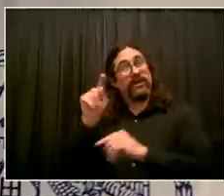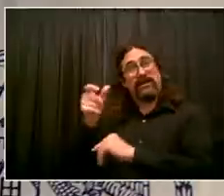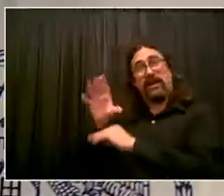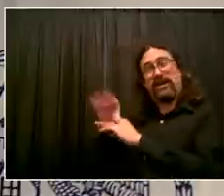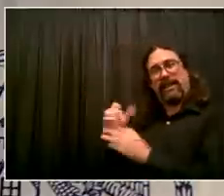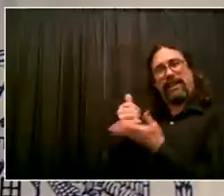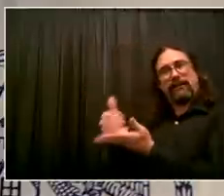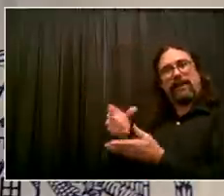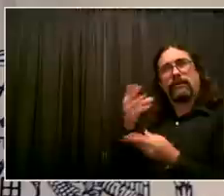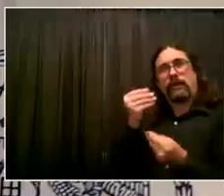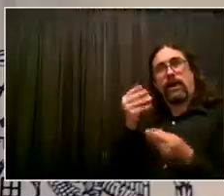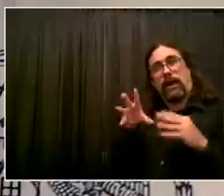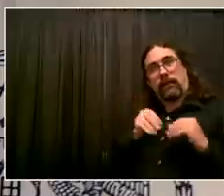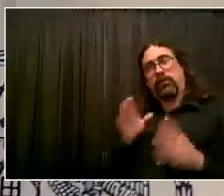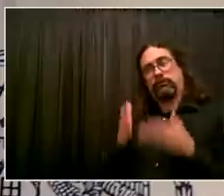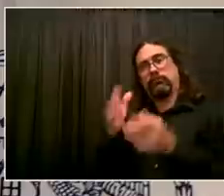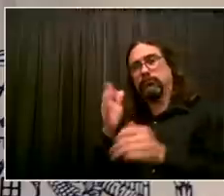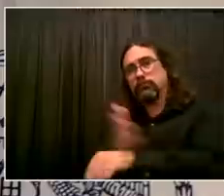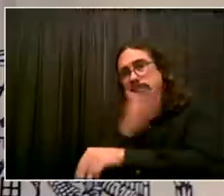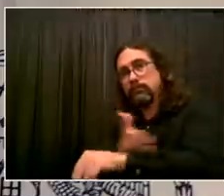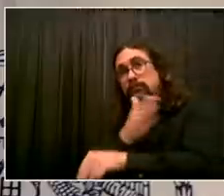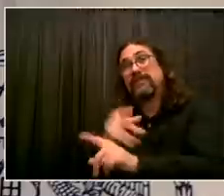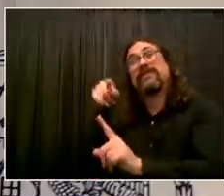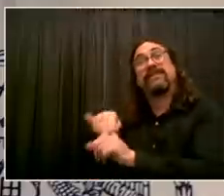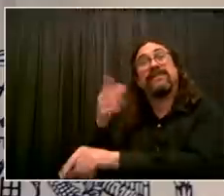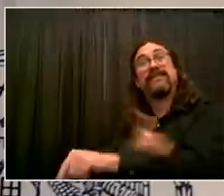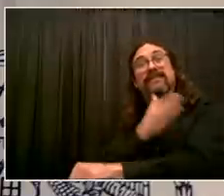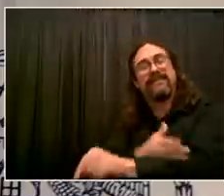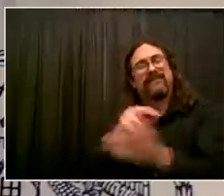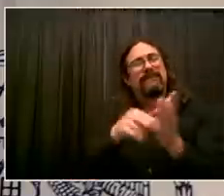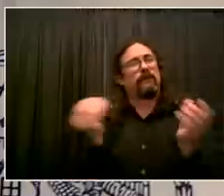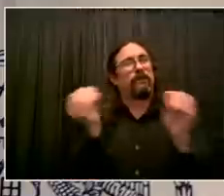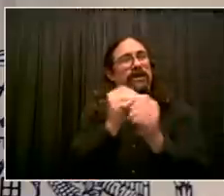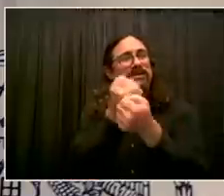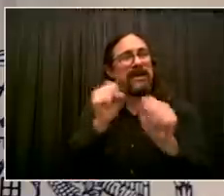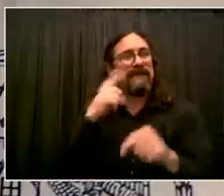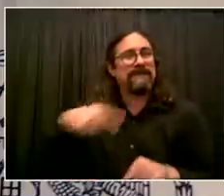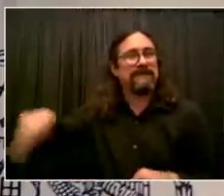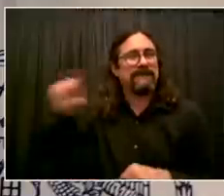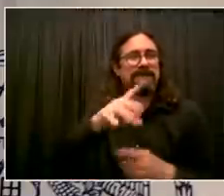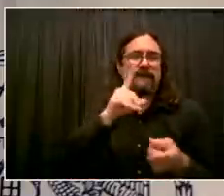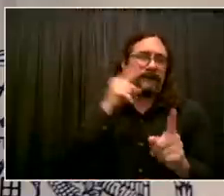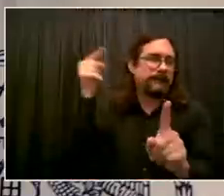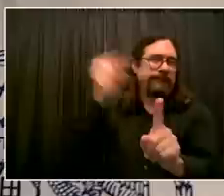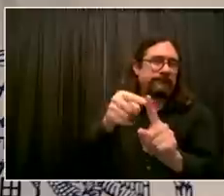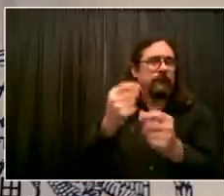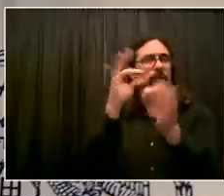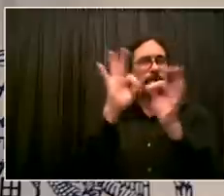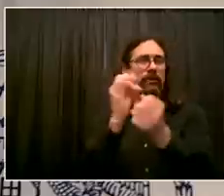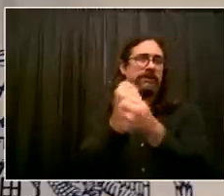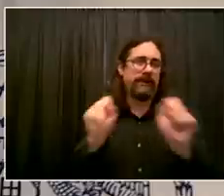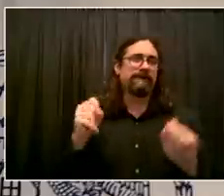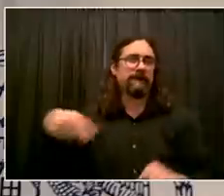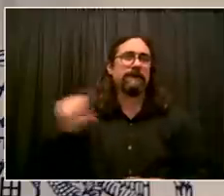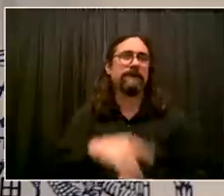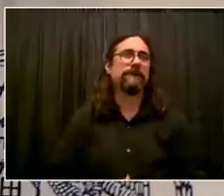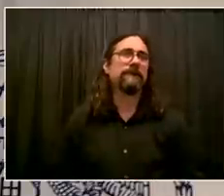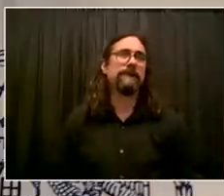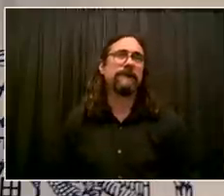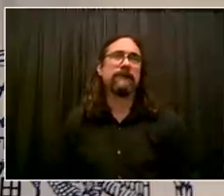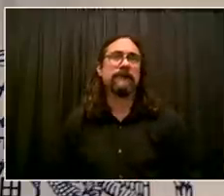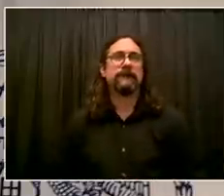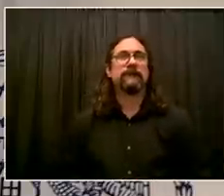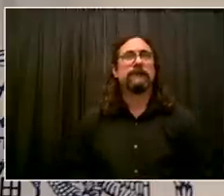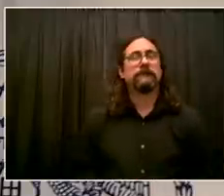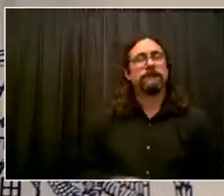I want you to hear from someone who's really focused on these basement apartments, and it's a huge challenge, but trying to find ways to support